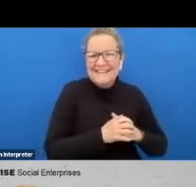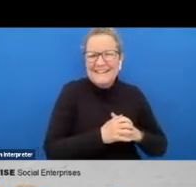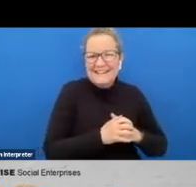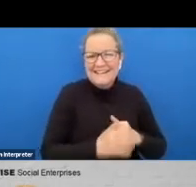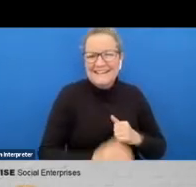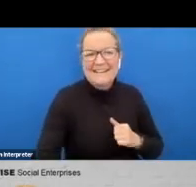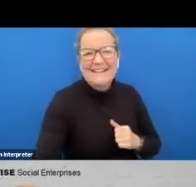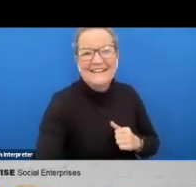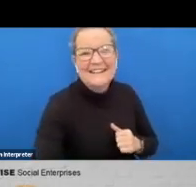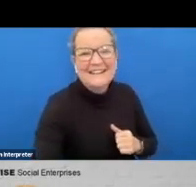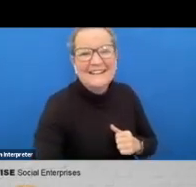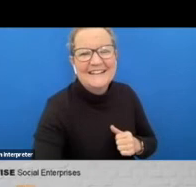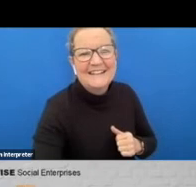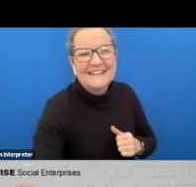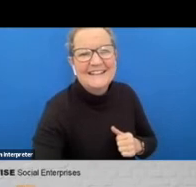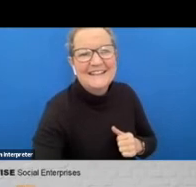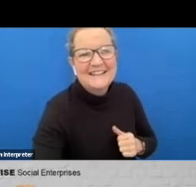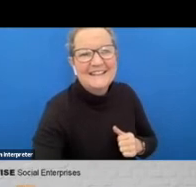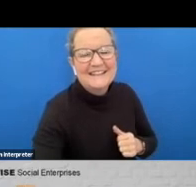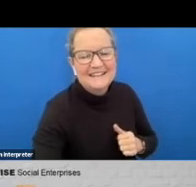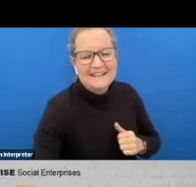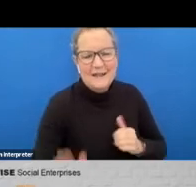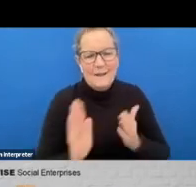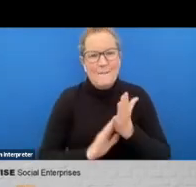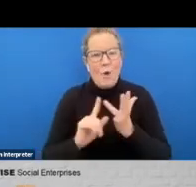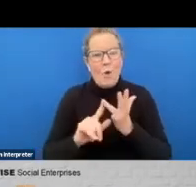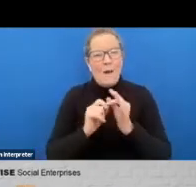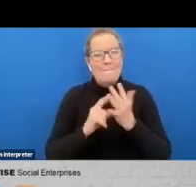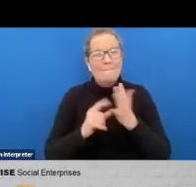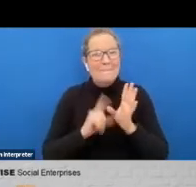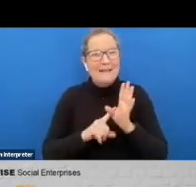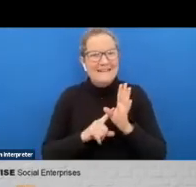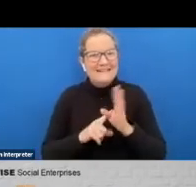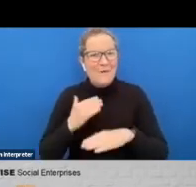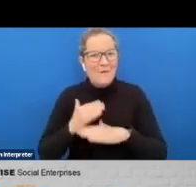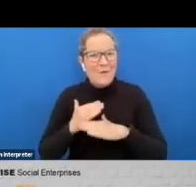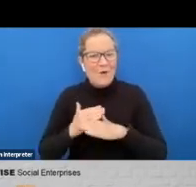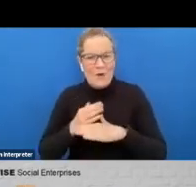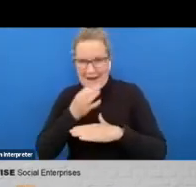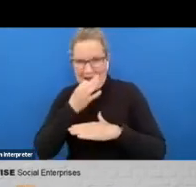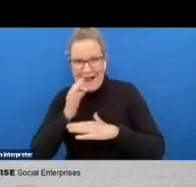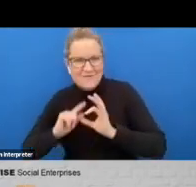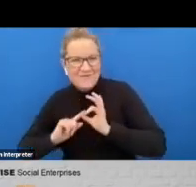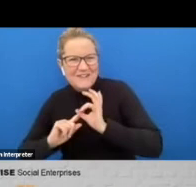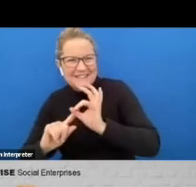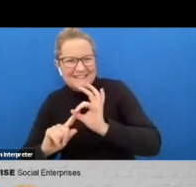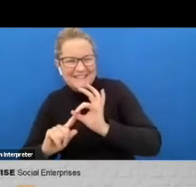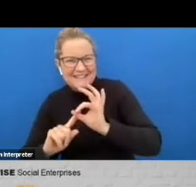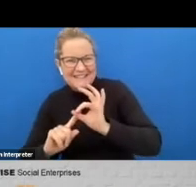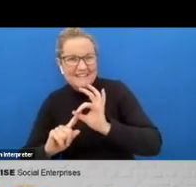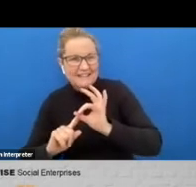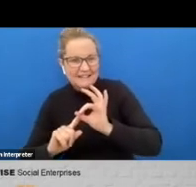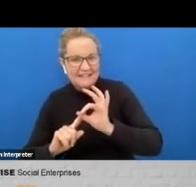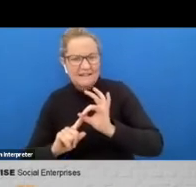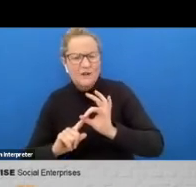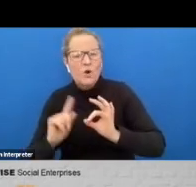sue boyce from ability works uh has um just uh posed a question to hosts and panelists what are others doing